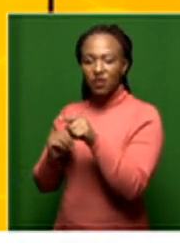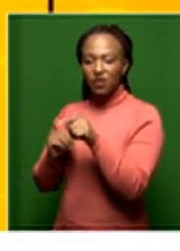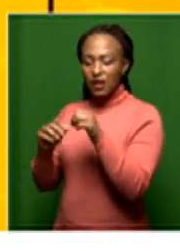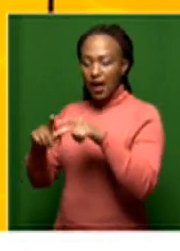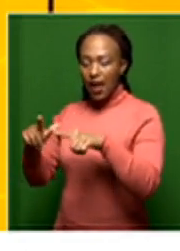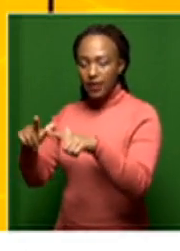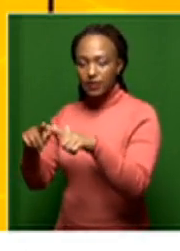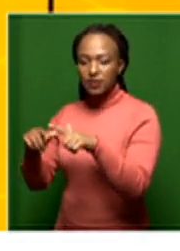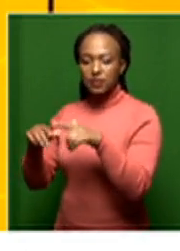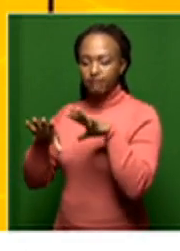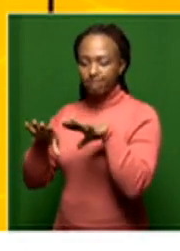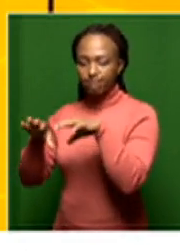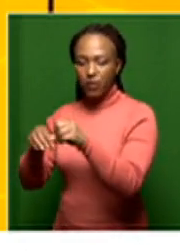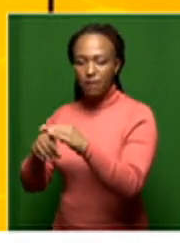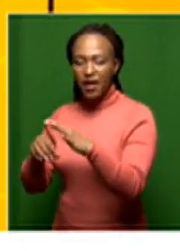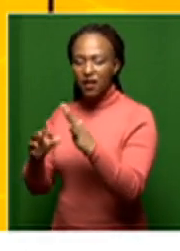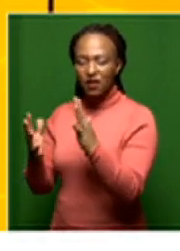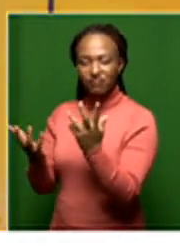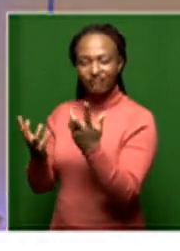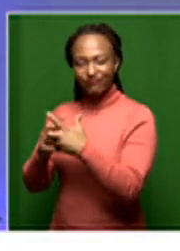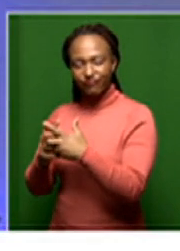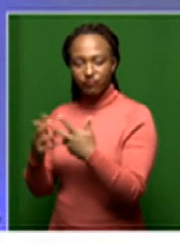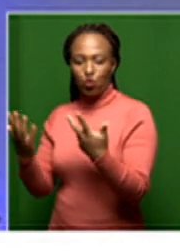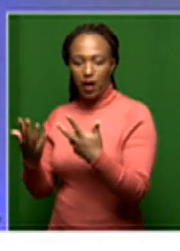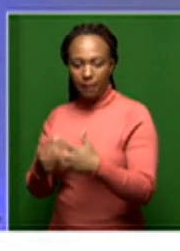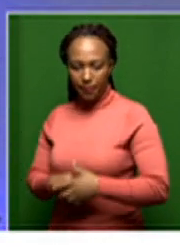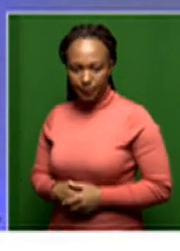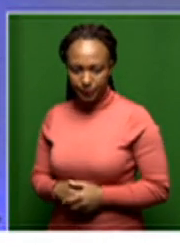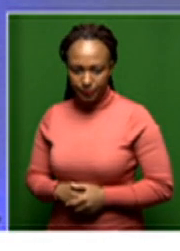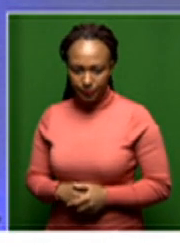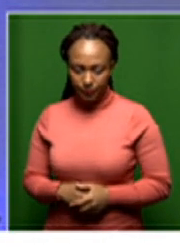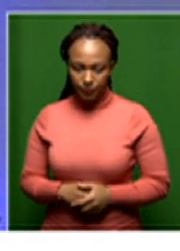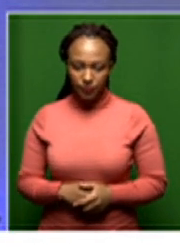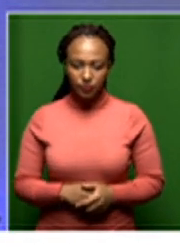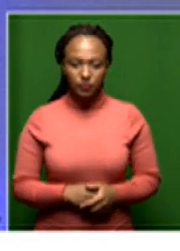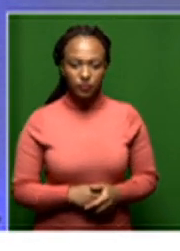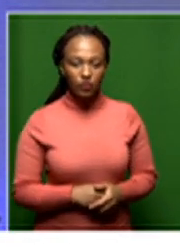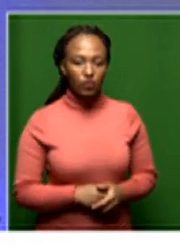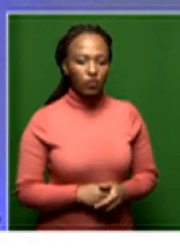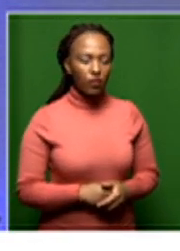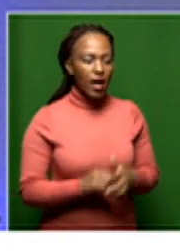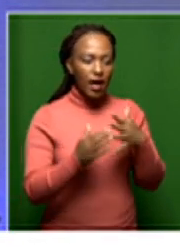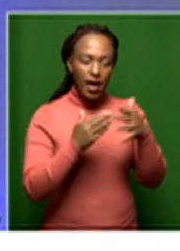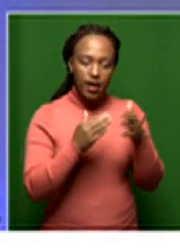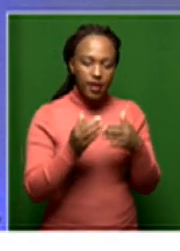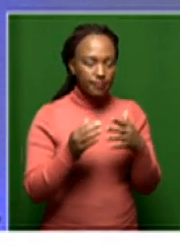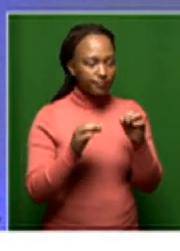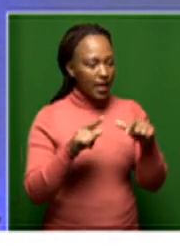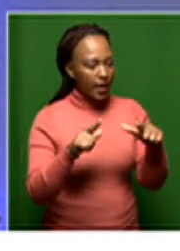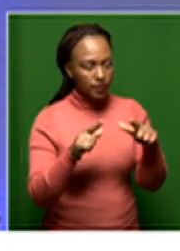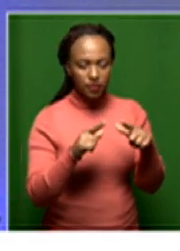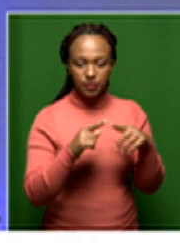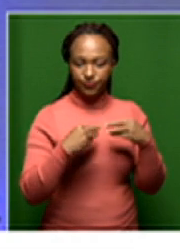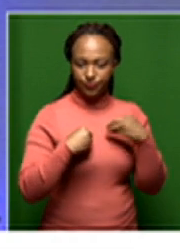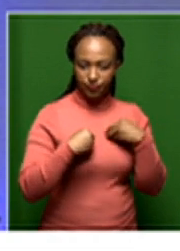ultimately apply to? Yes. Under the Constitution, all property is subject